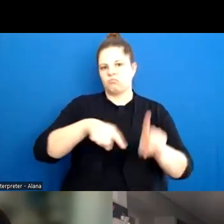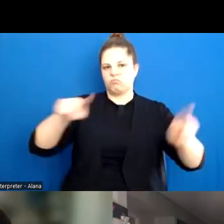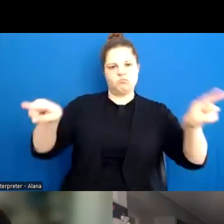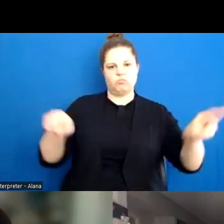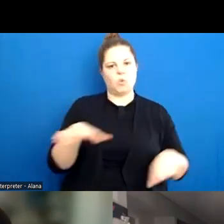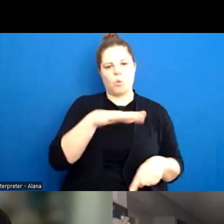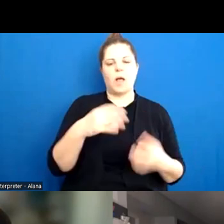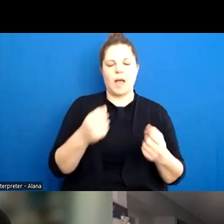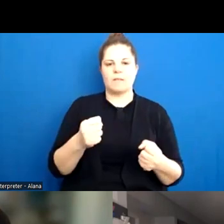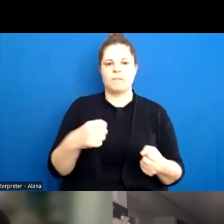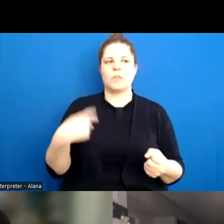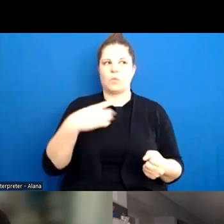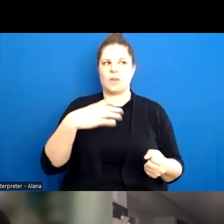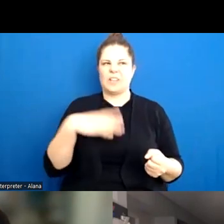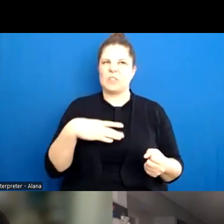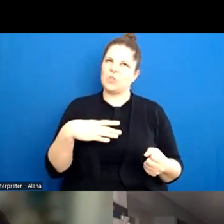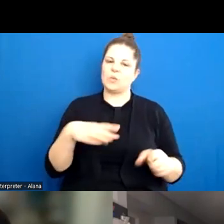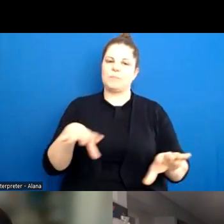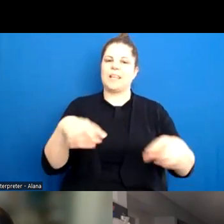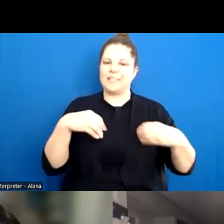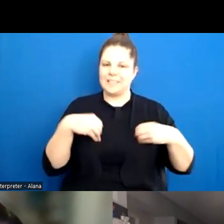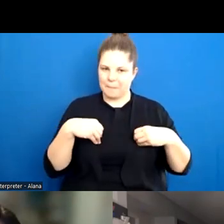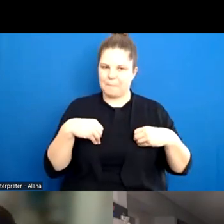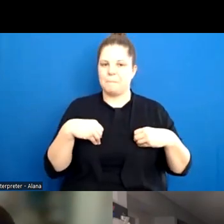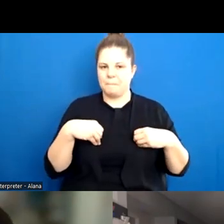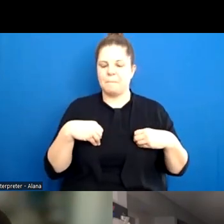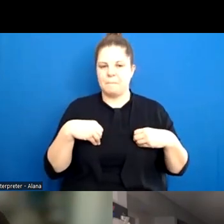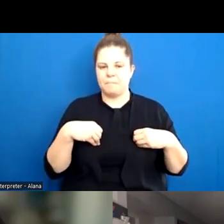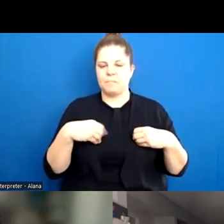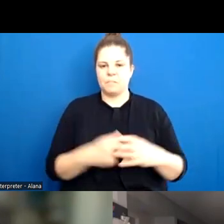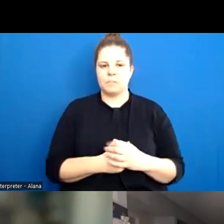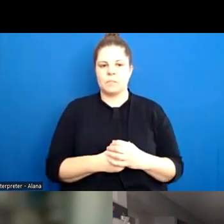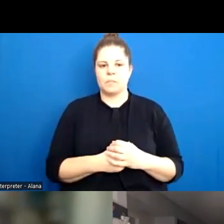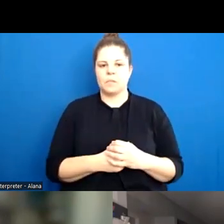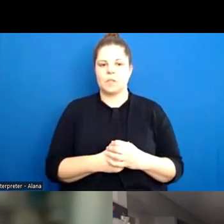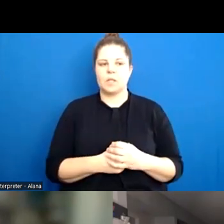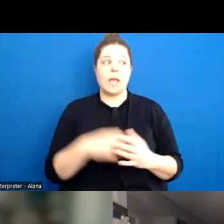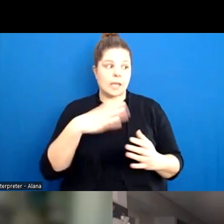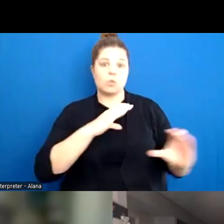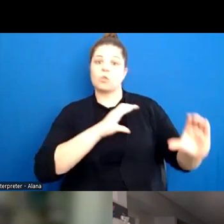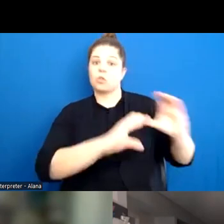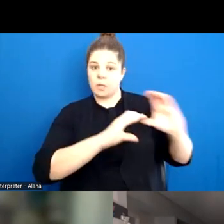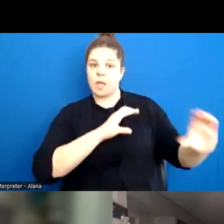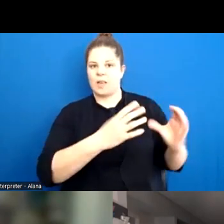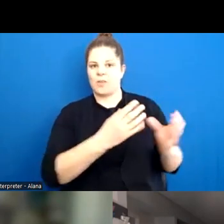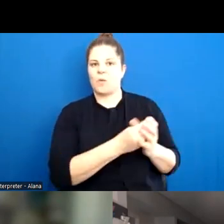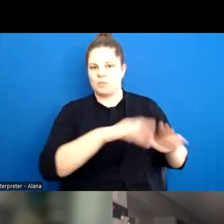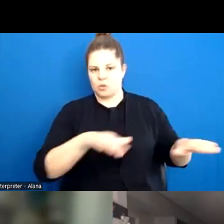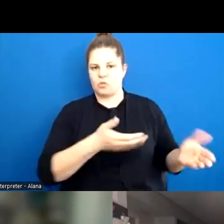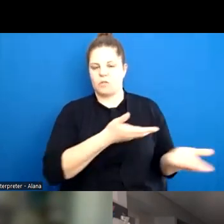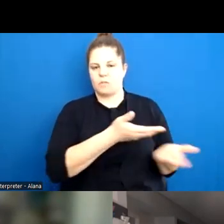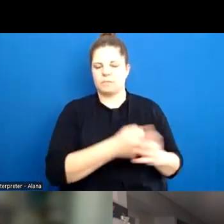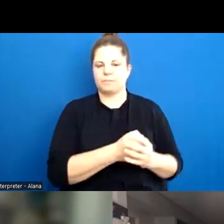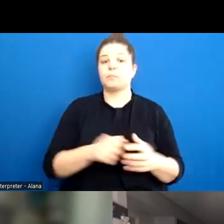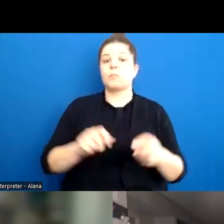process that, um, I think is, is really important and, and actually having those conversations with our children. So all the research shows